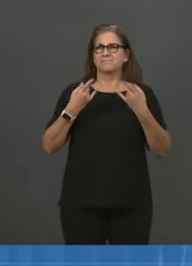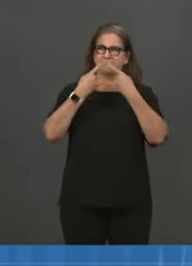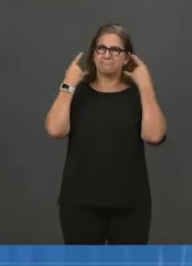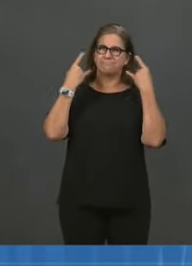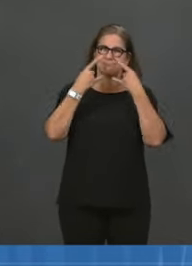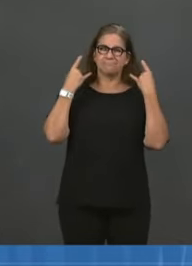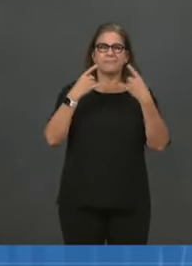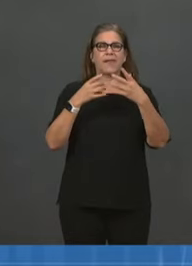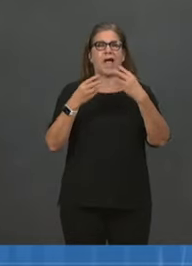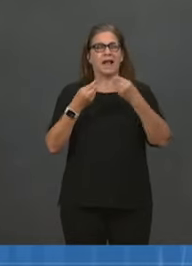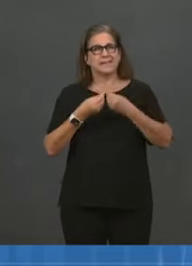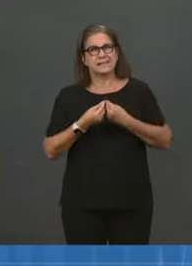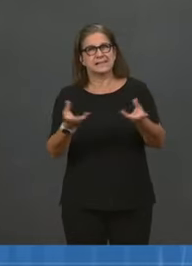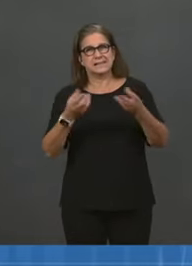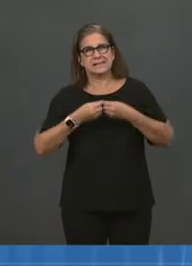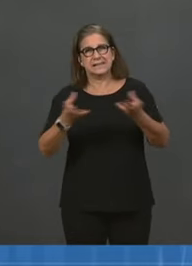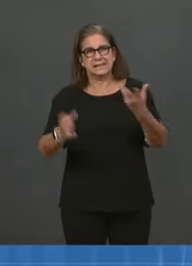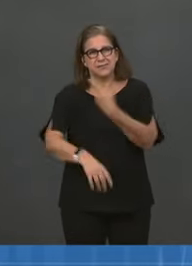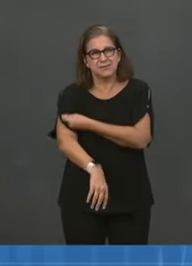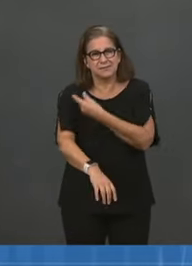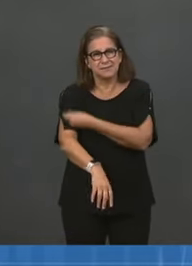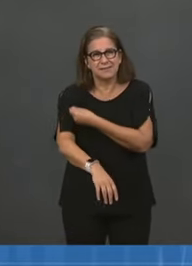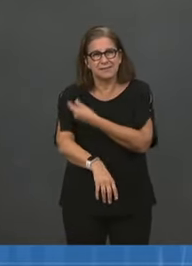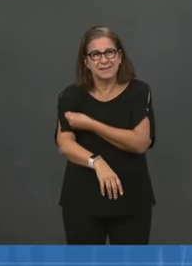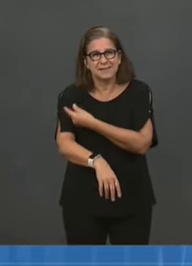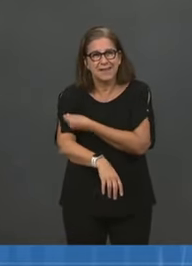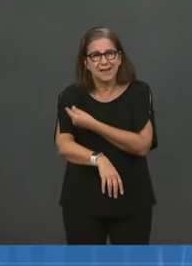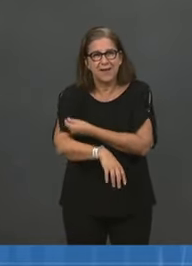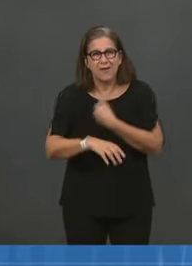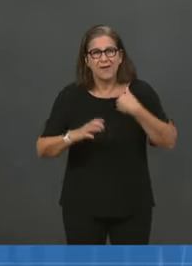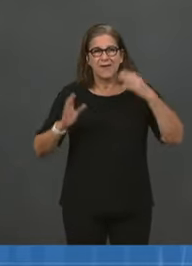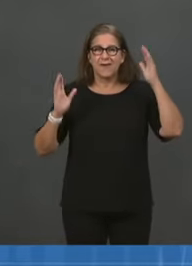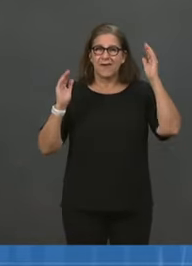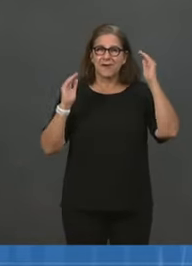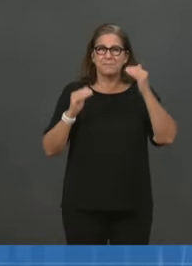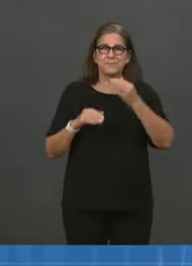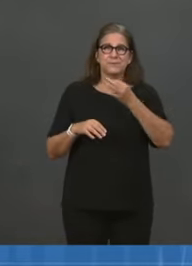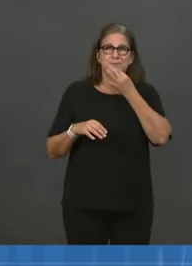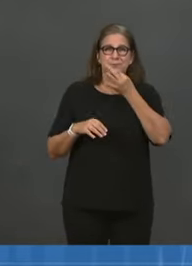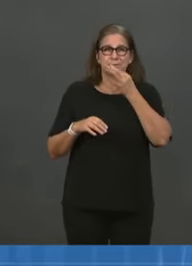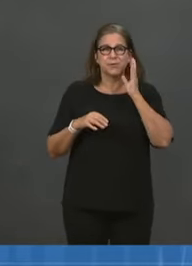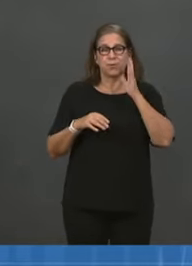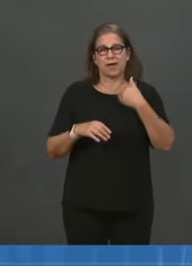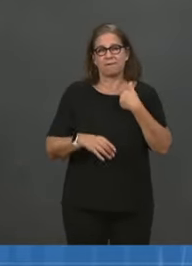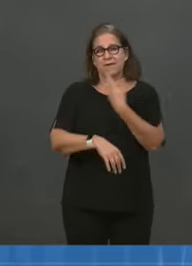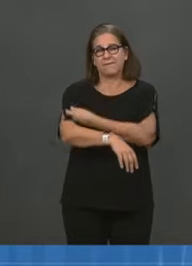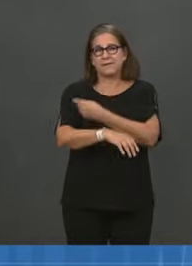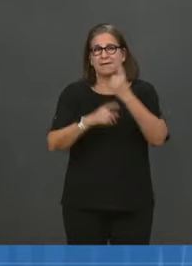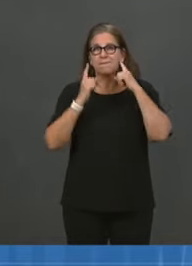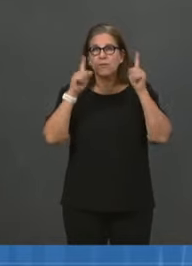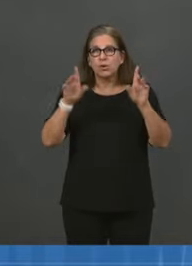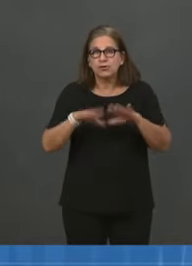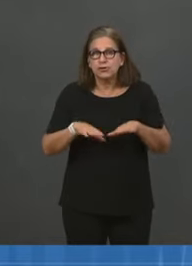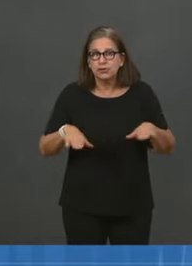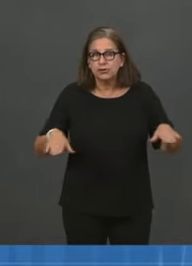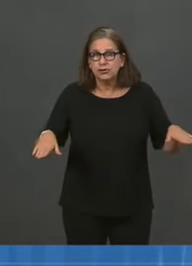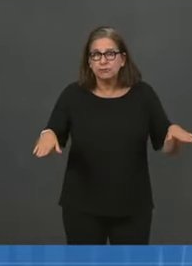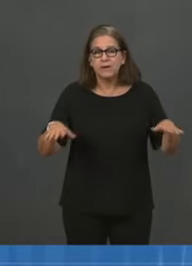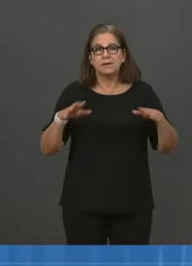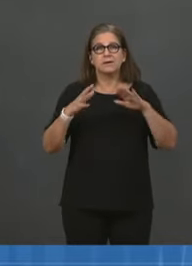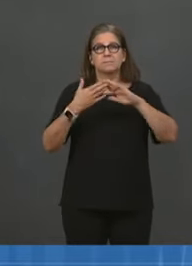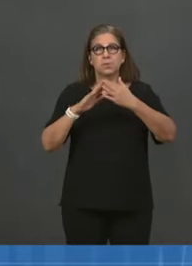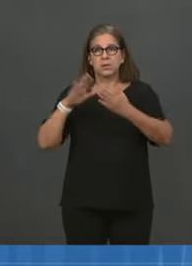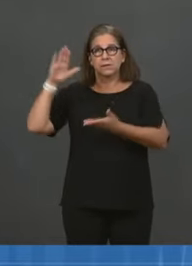know, hopefully have vaccinations for children as well. And as we watch the community levels come down, we will update our recommendations. It's